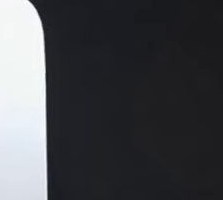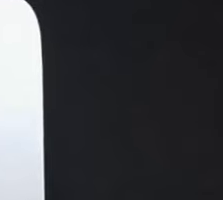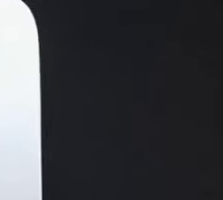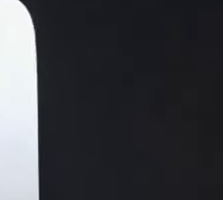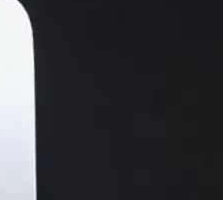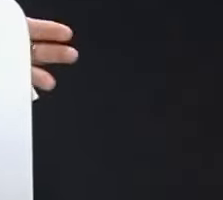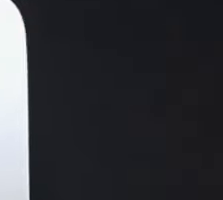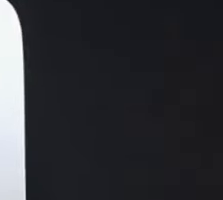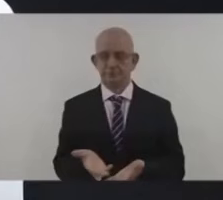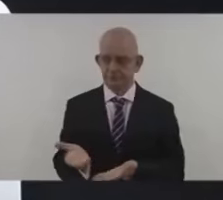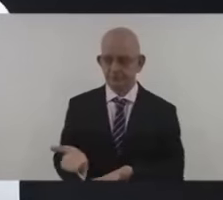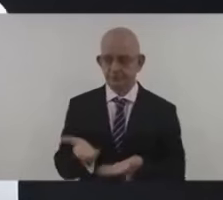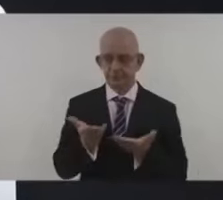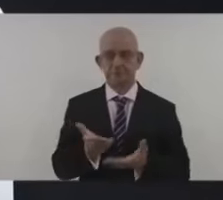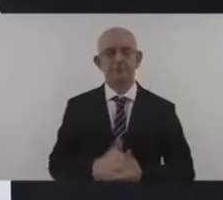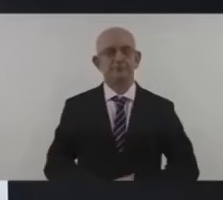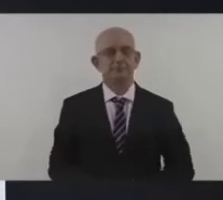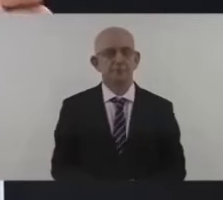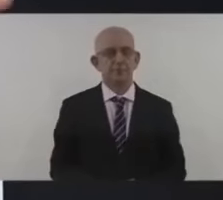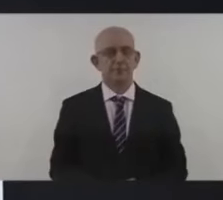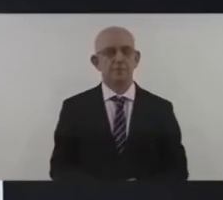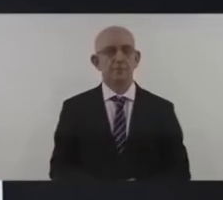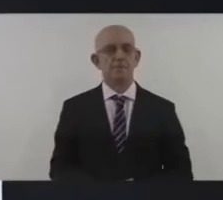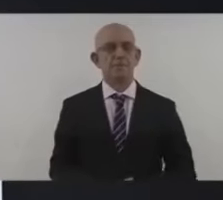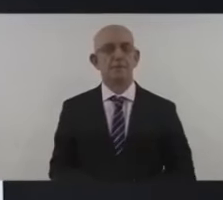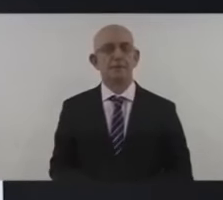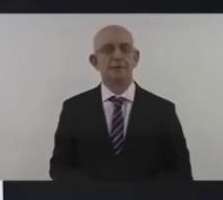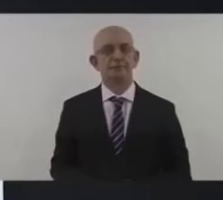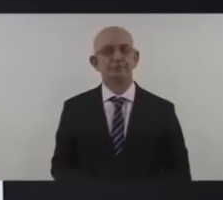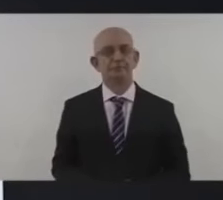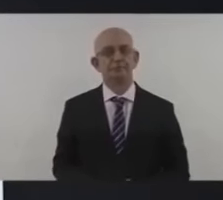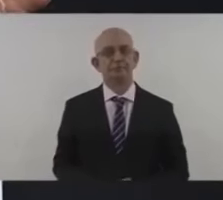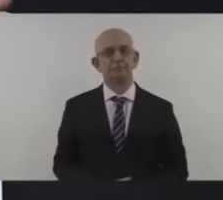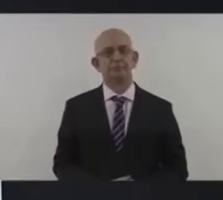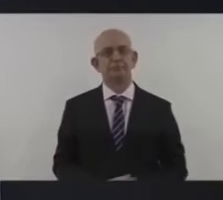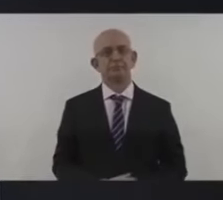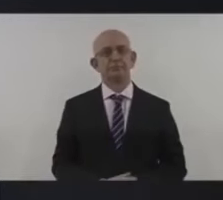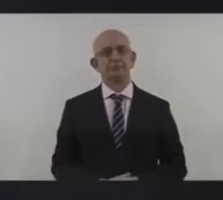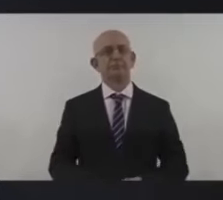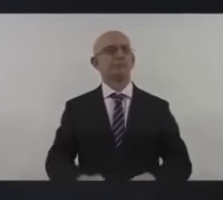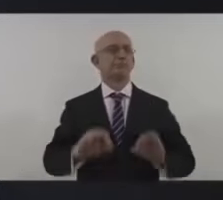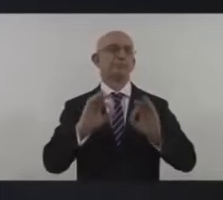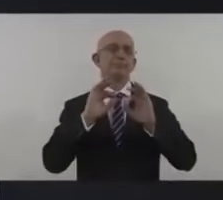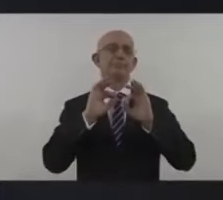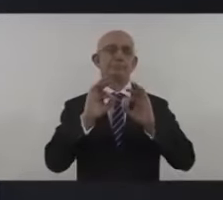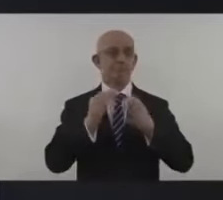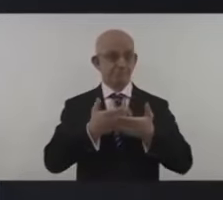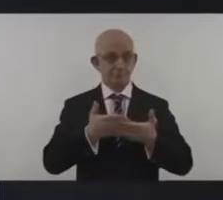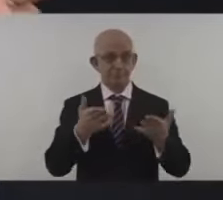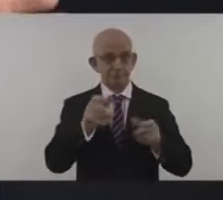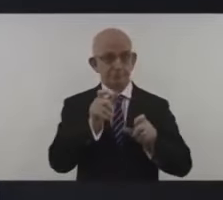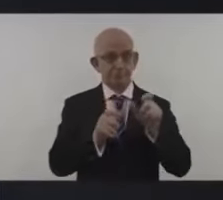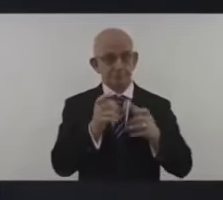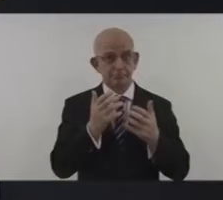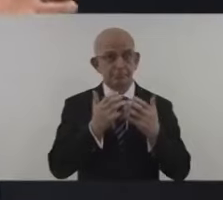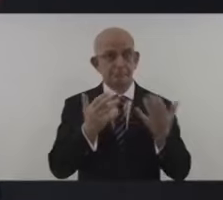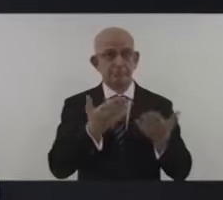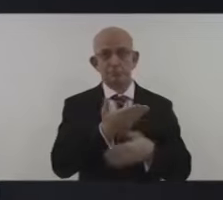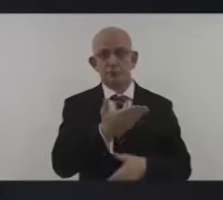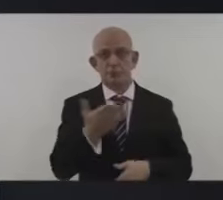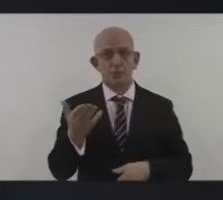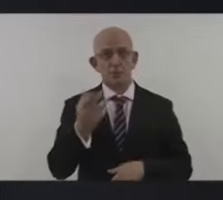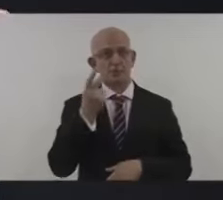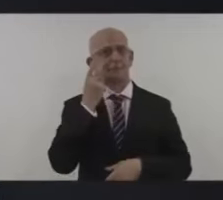excellencies delegates colleagues friends it is an honor to